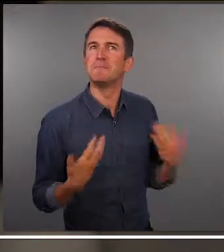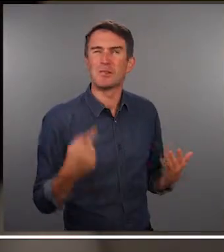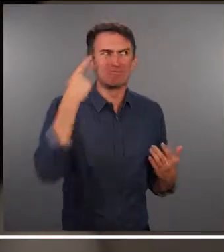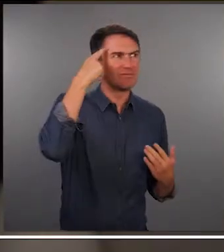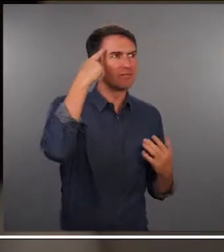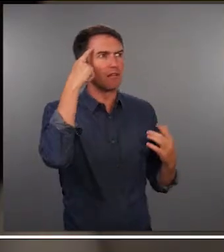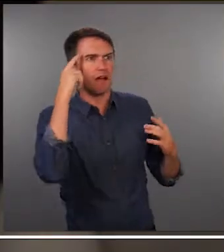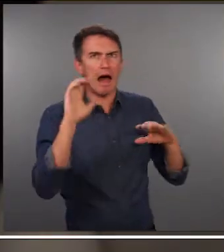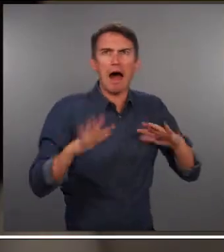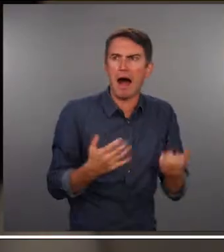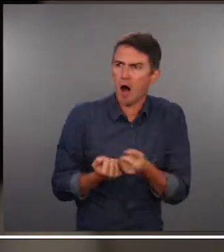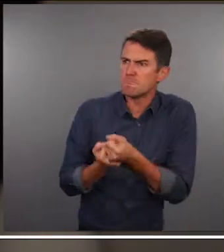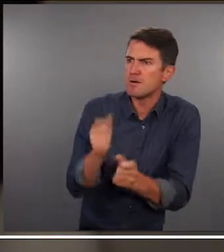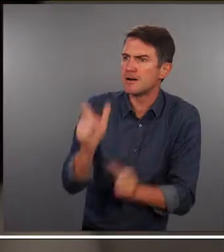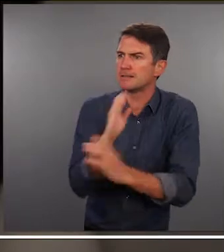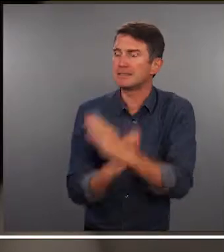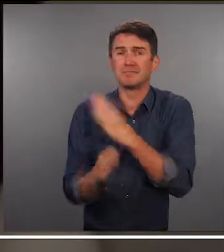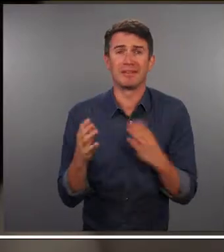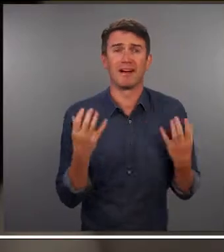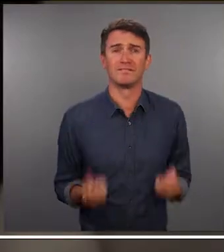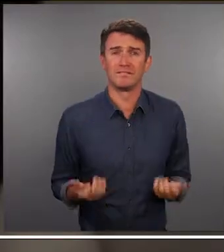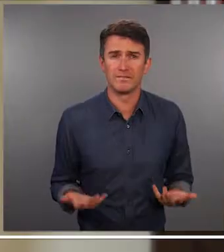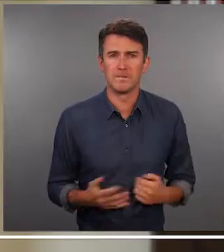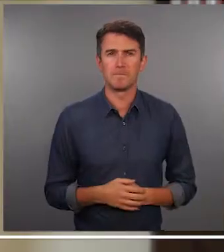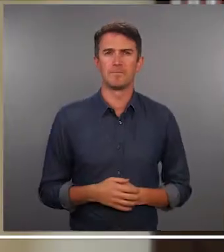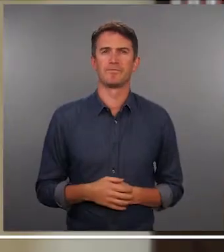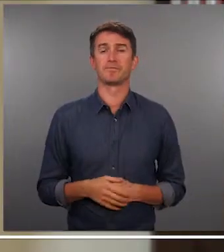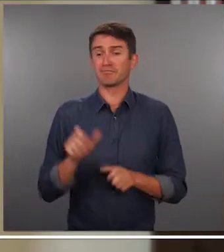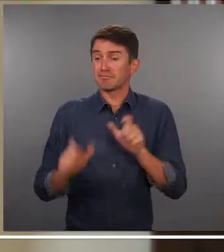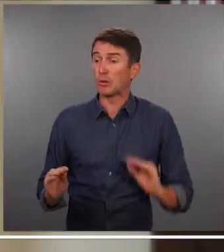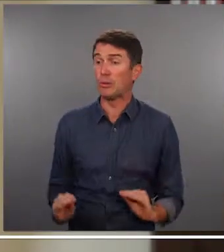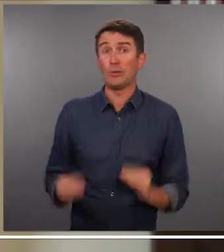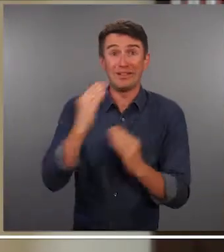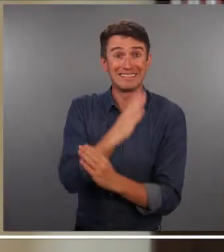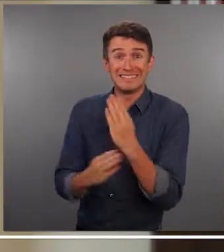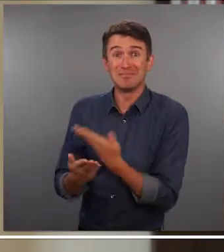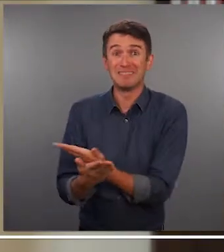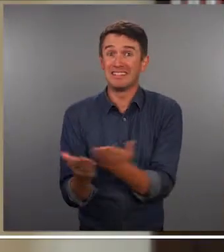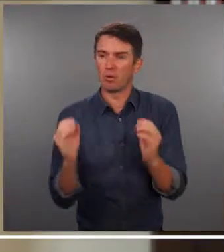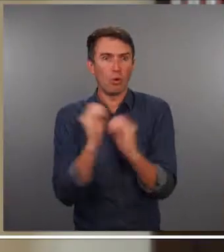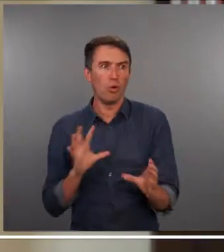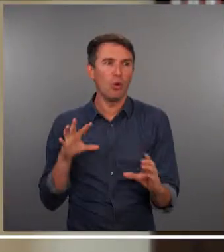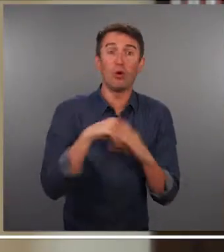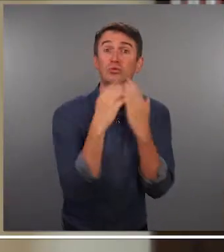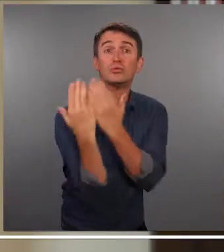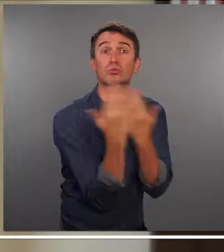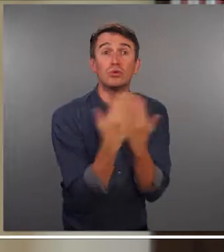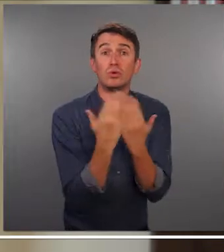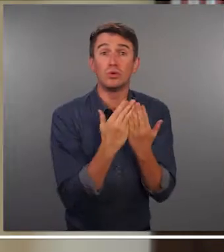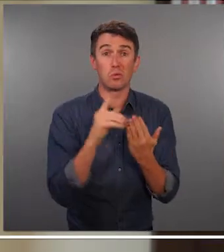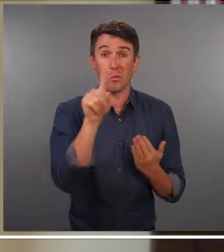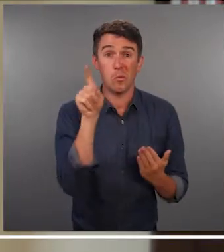all the facilities that a person with a disability might need A large number of children with disabilities are out of the school just